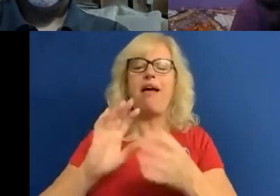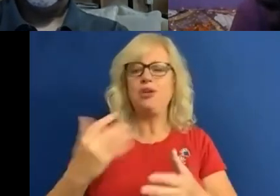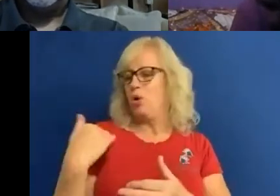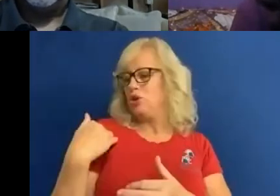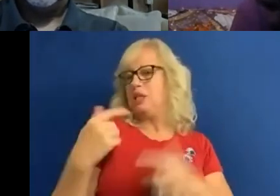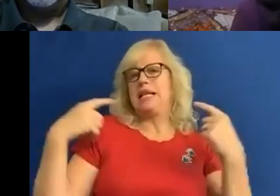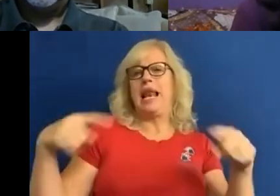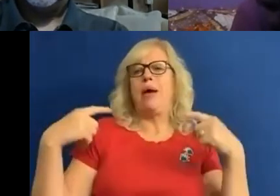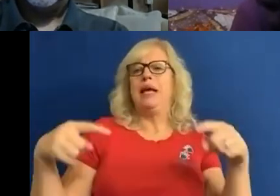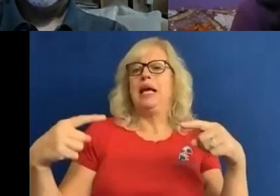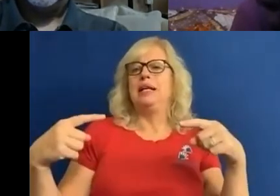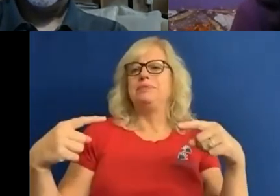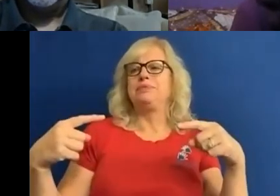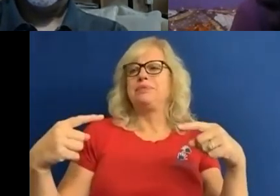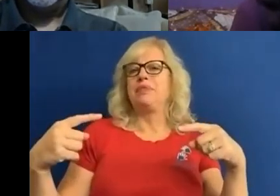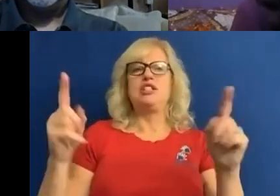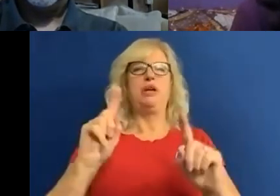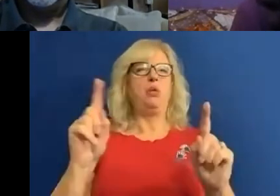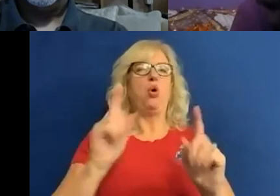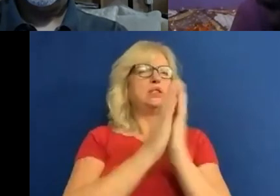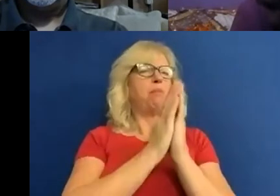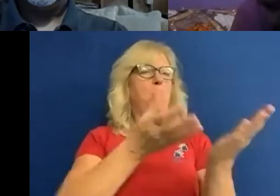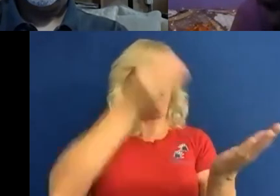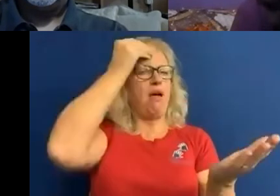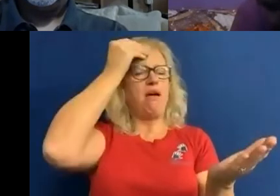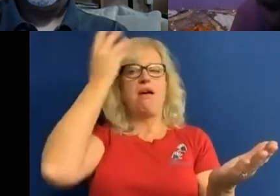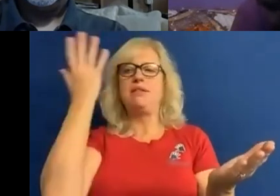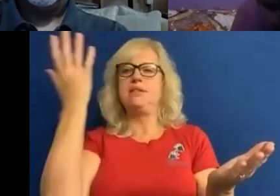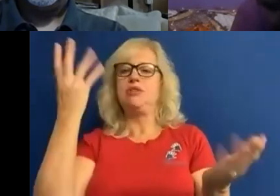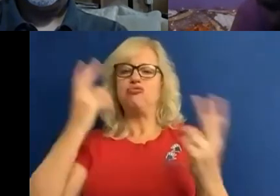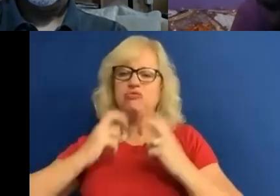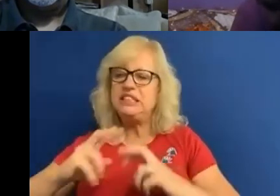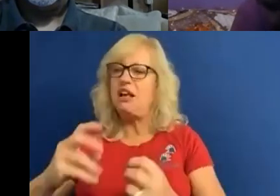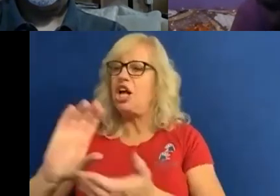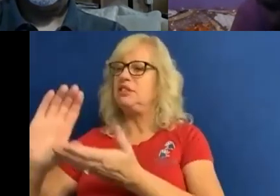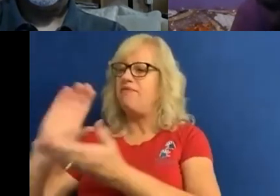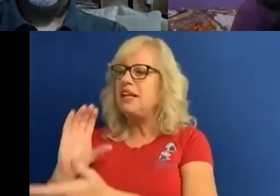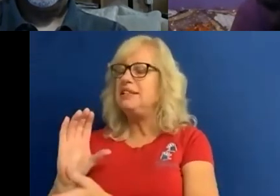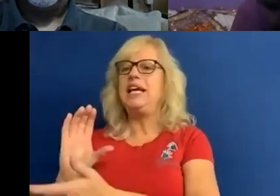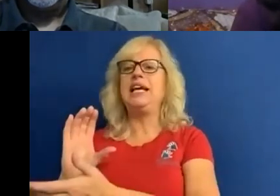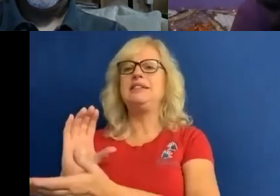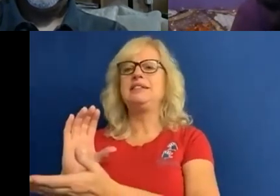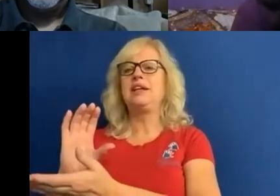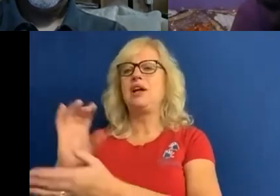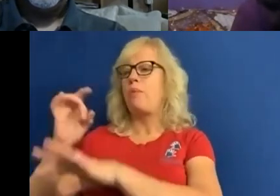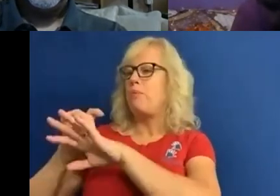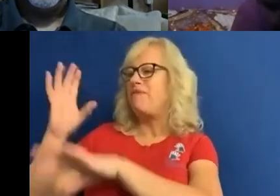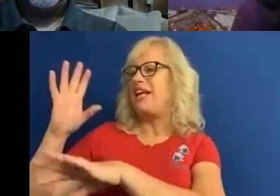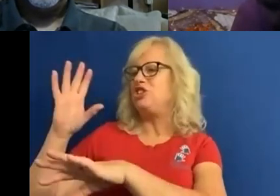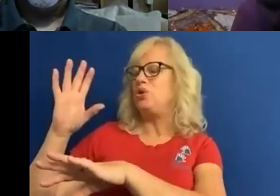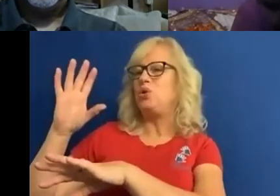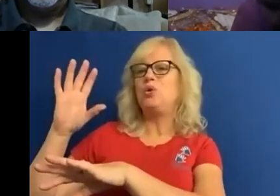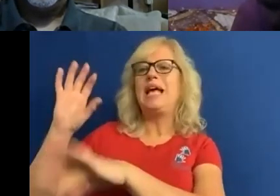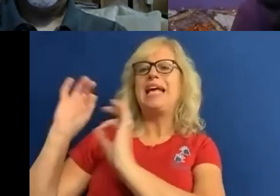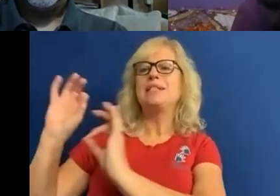be that what's been kind of book learned a research funded so called professional expertise has been allowed to